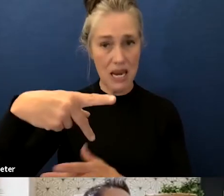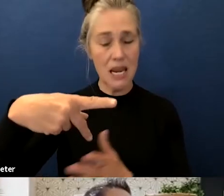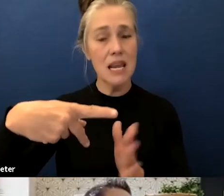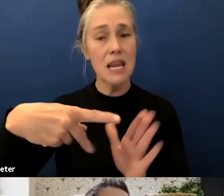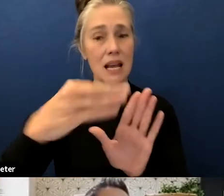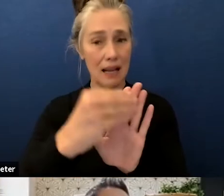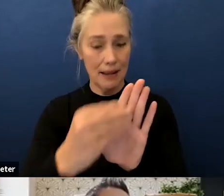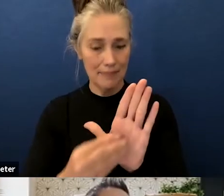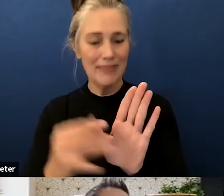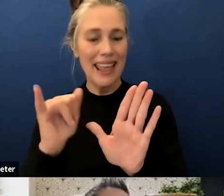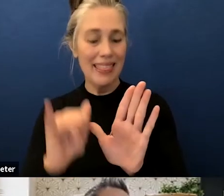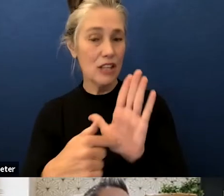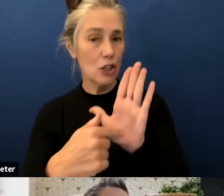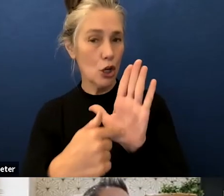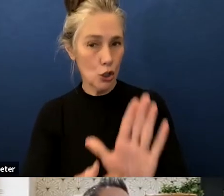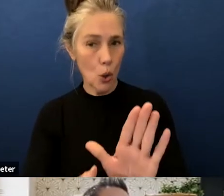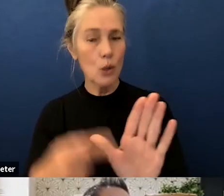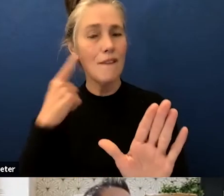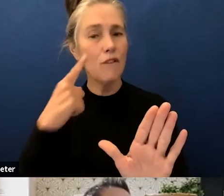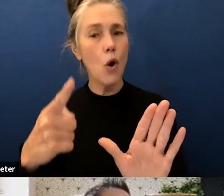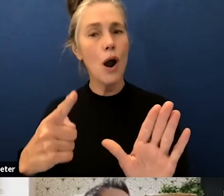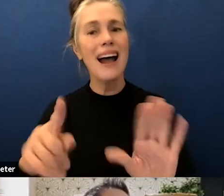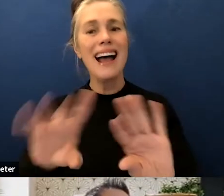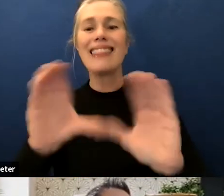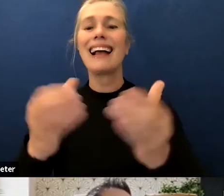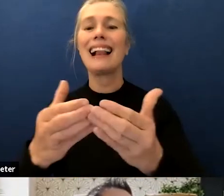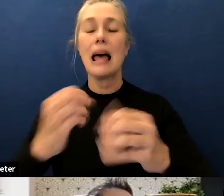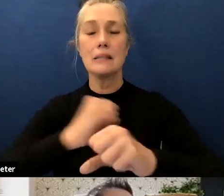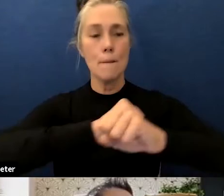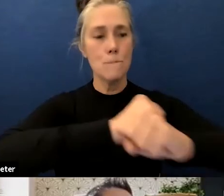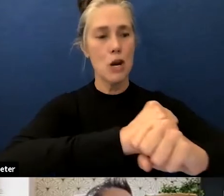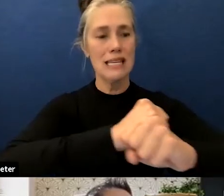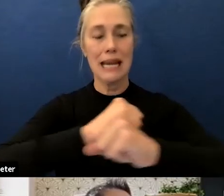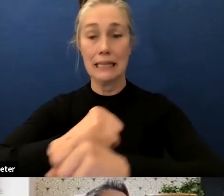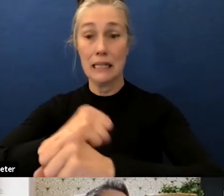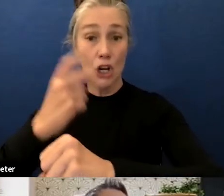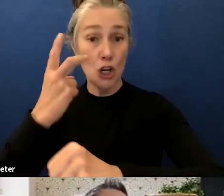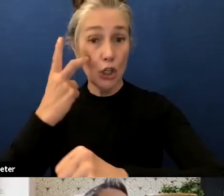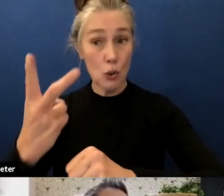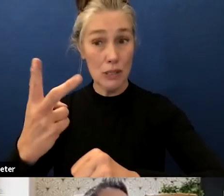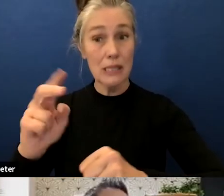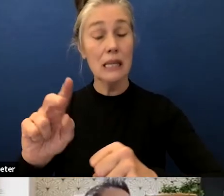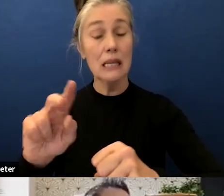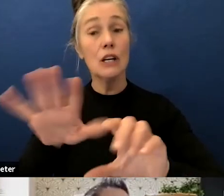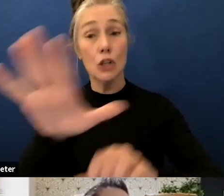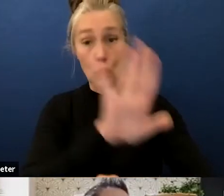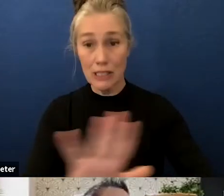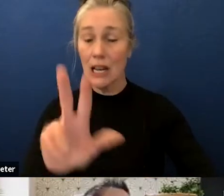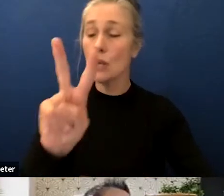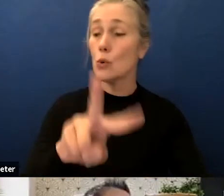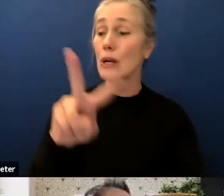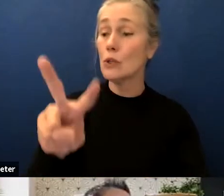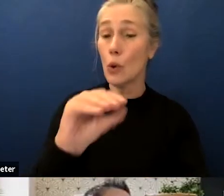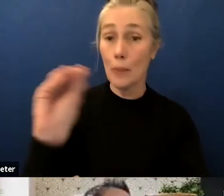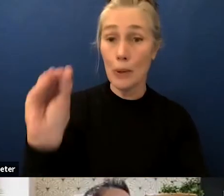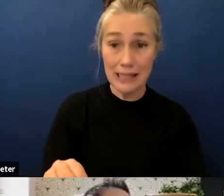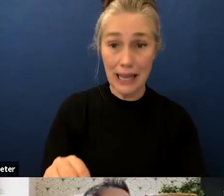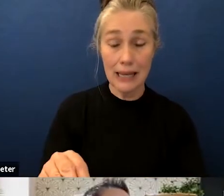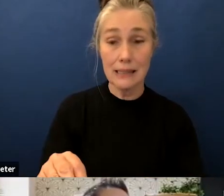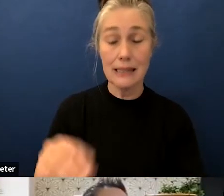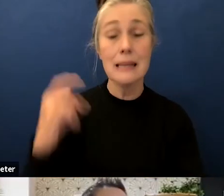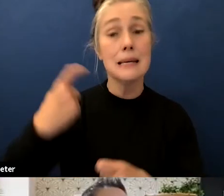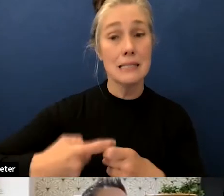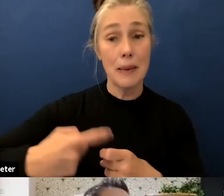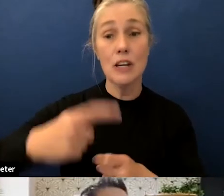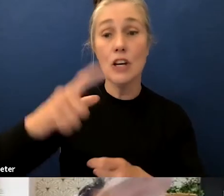is deemed the protected classes here and so you can see your district is comprised largely 22 percent hispanic latino 67